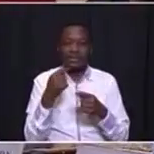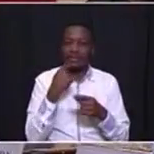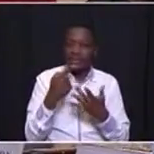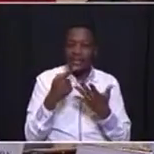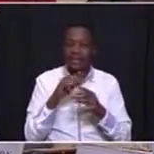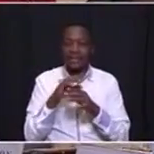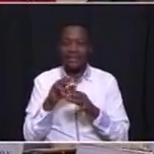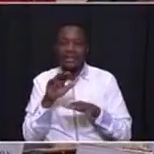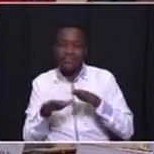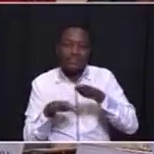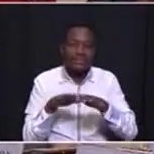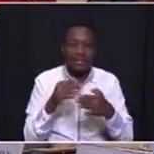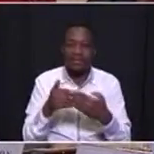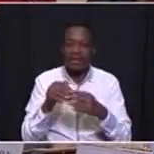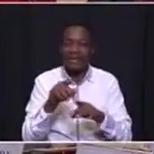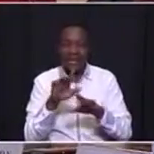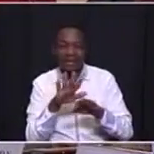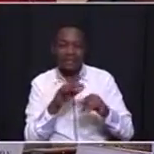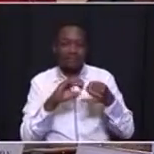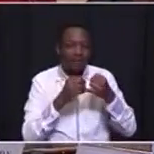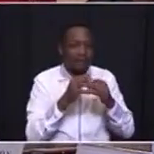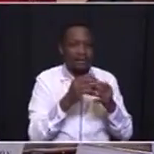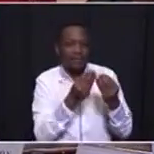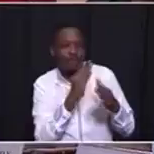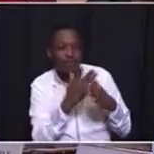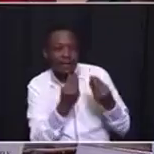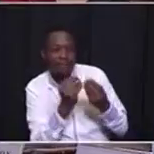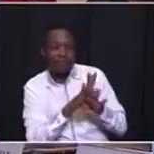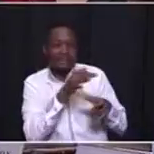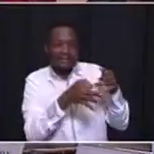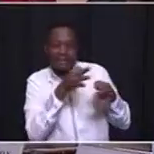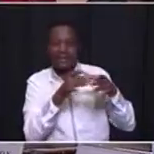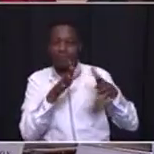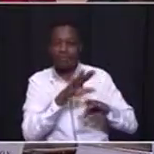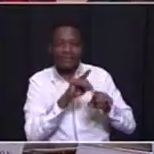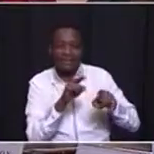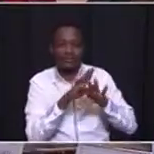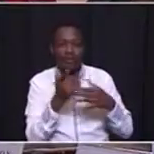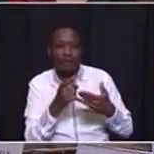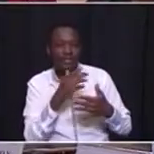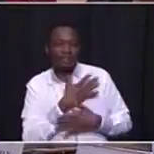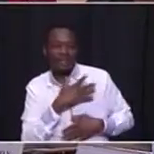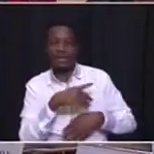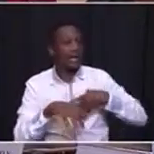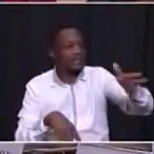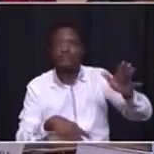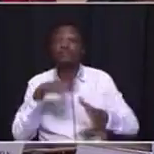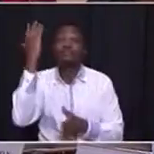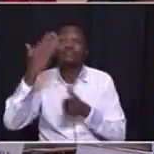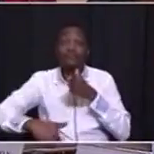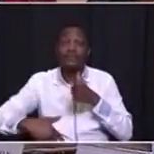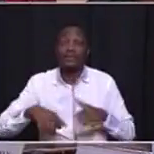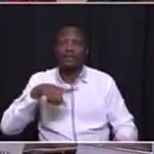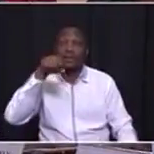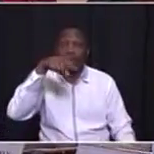treat carefully all these ones will say no you are dealing with them because of party politics or professional affiliation that has come